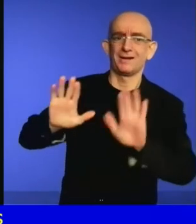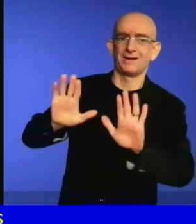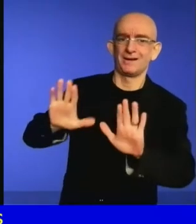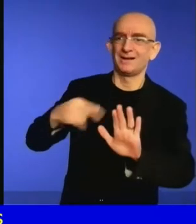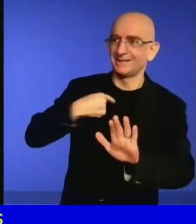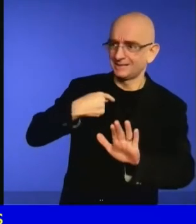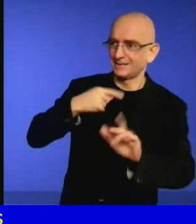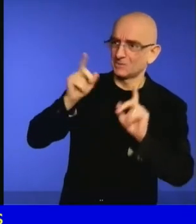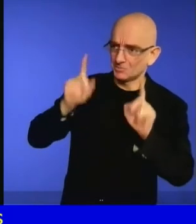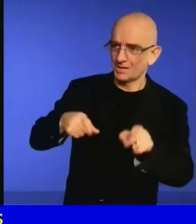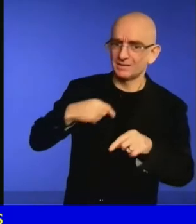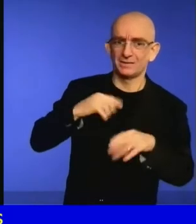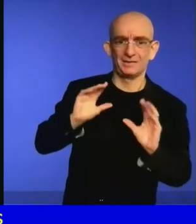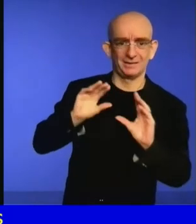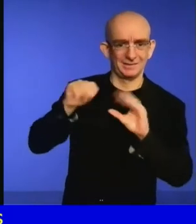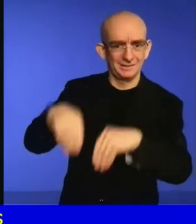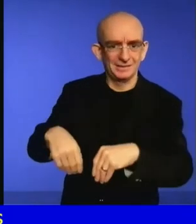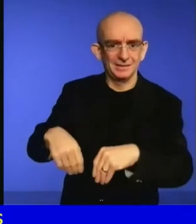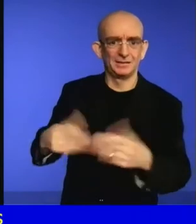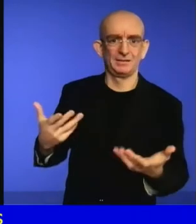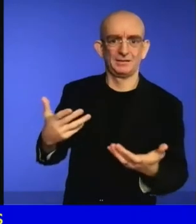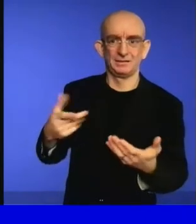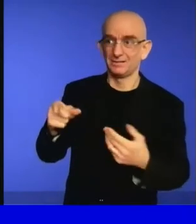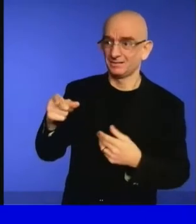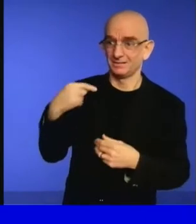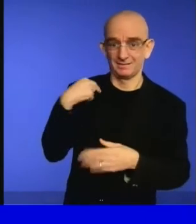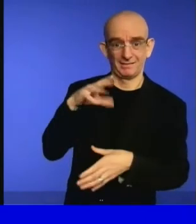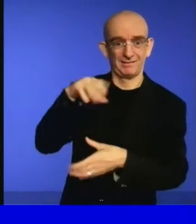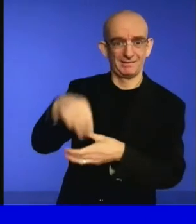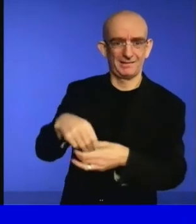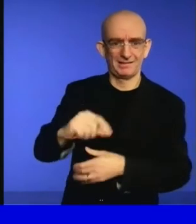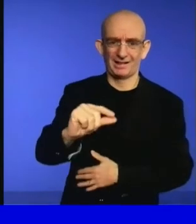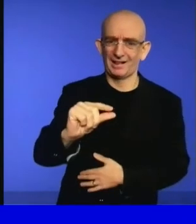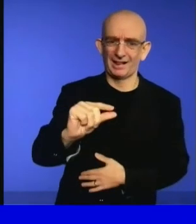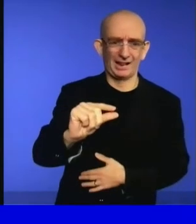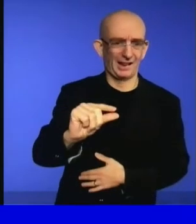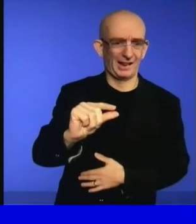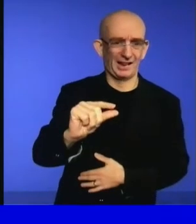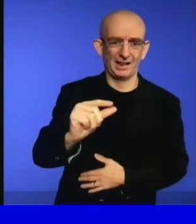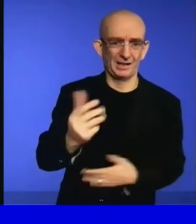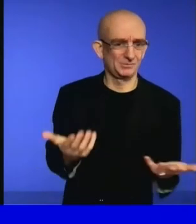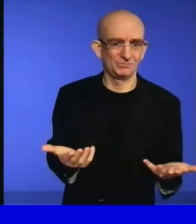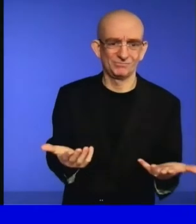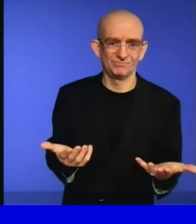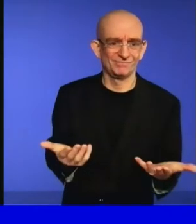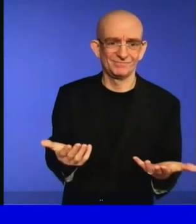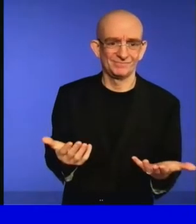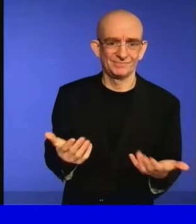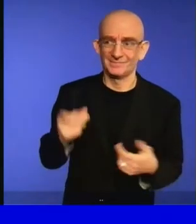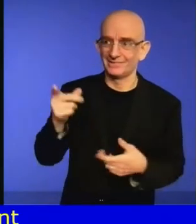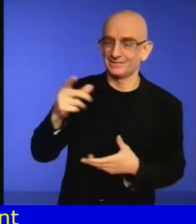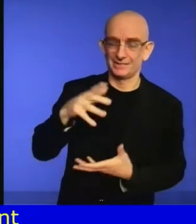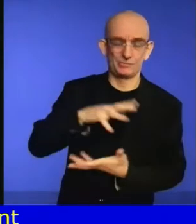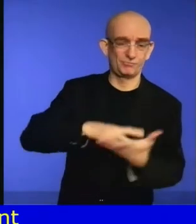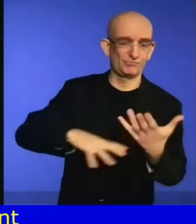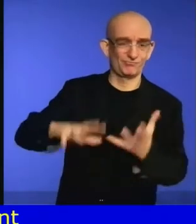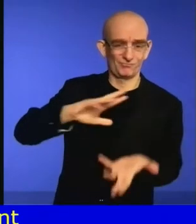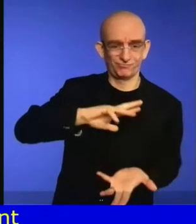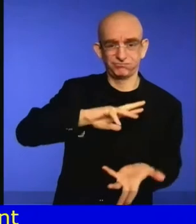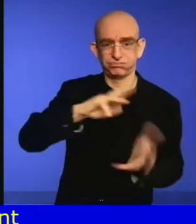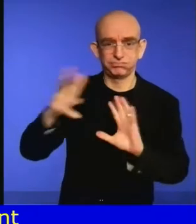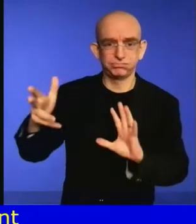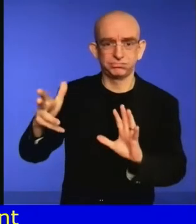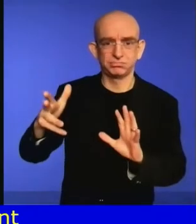Remember that the convention on the right of person with disability was founded on the